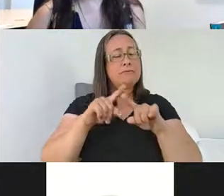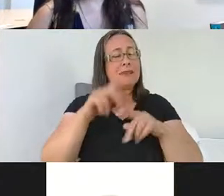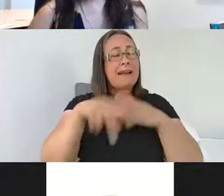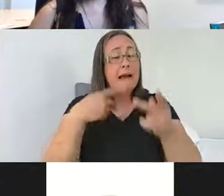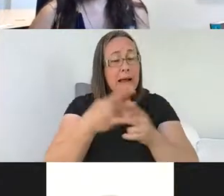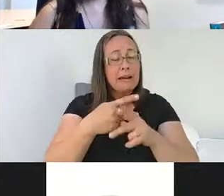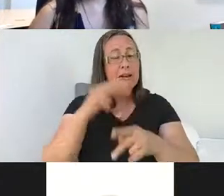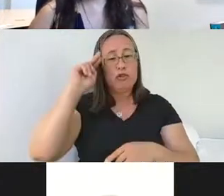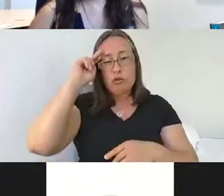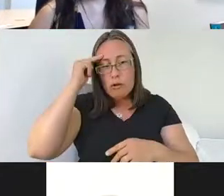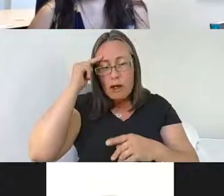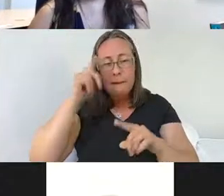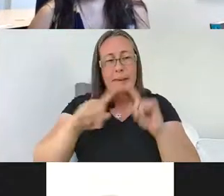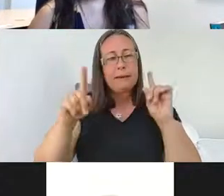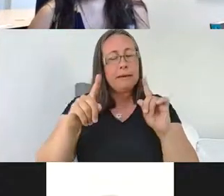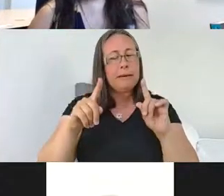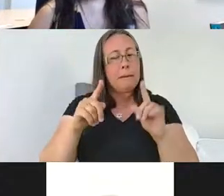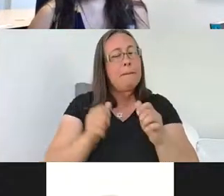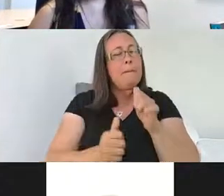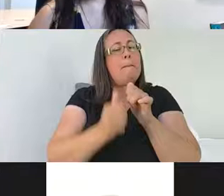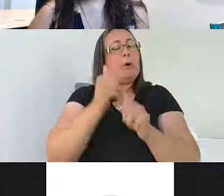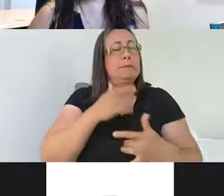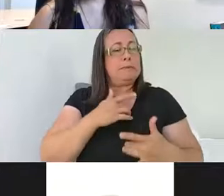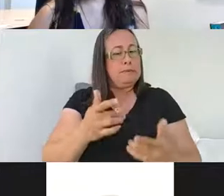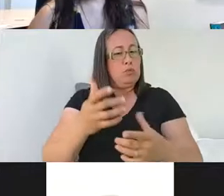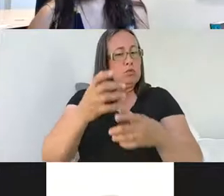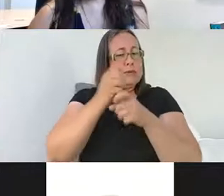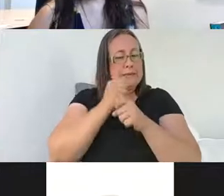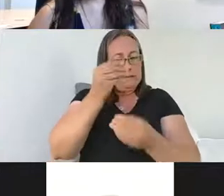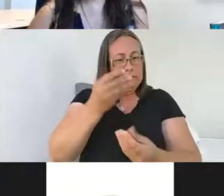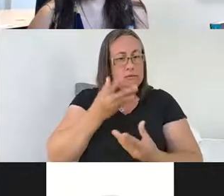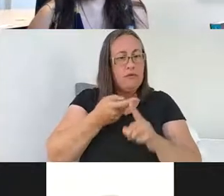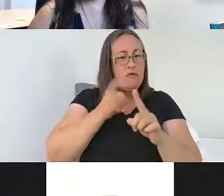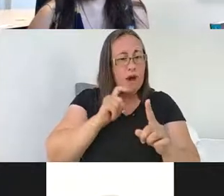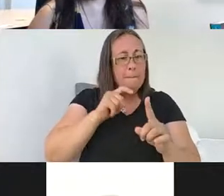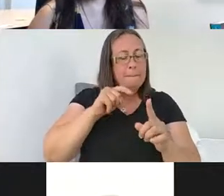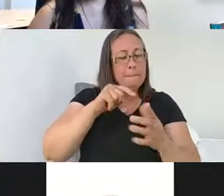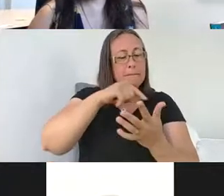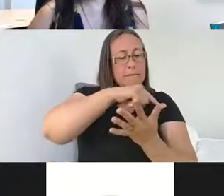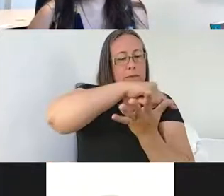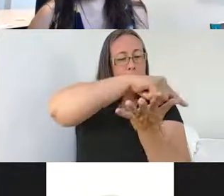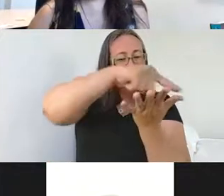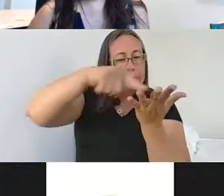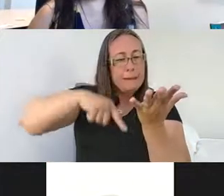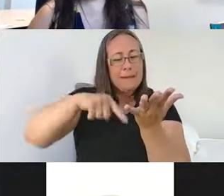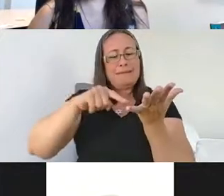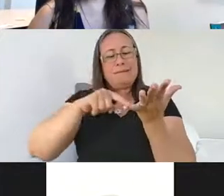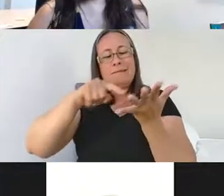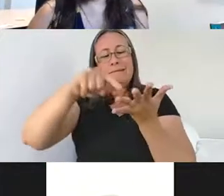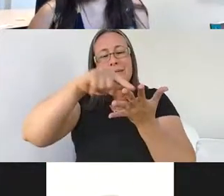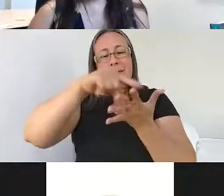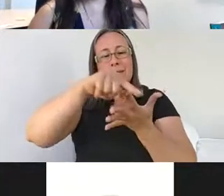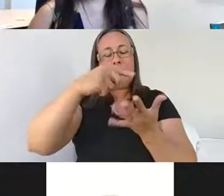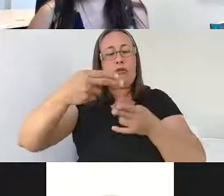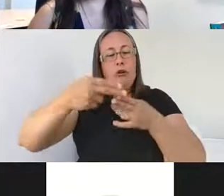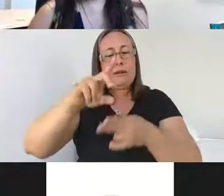neurons receive information in these processes here that are called dendrites, where they have a lot of